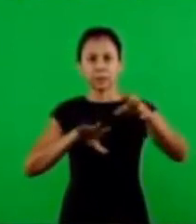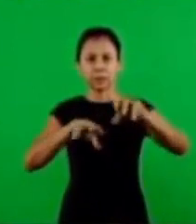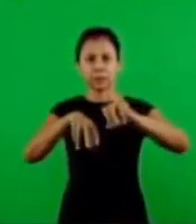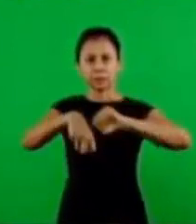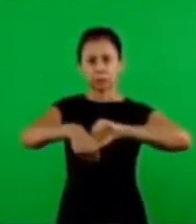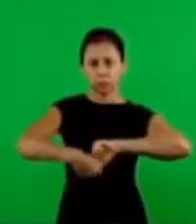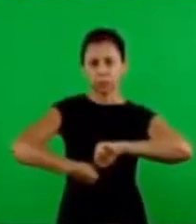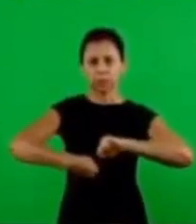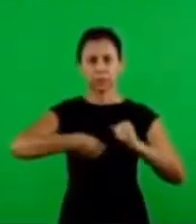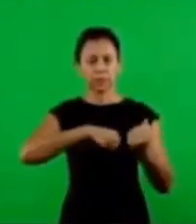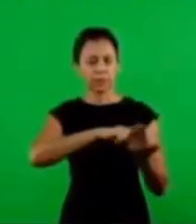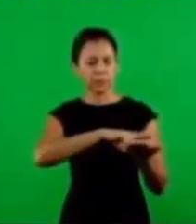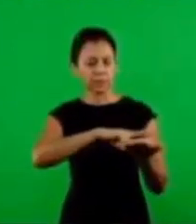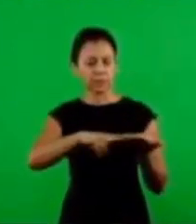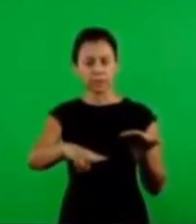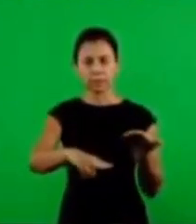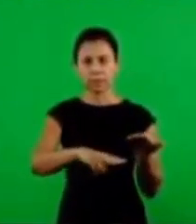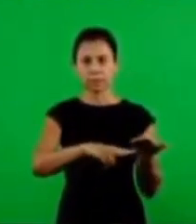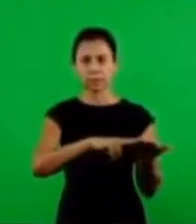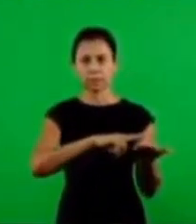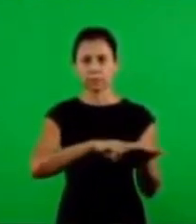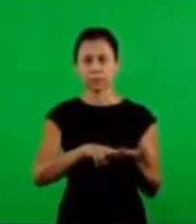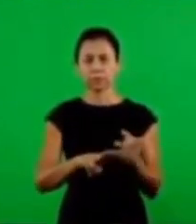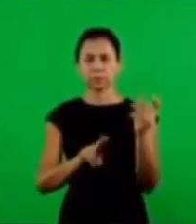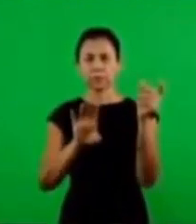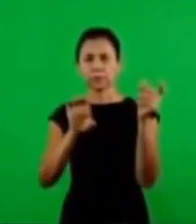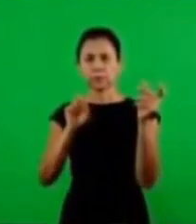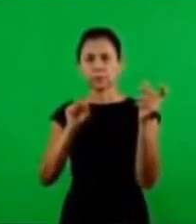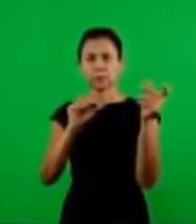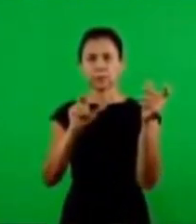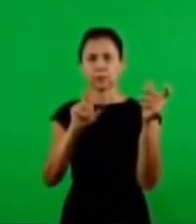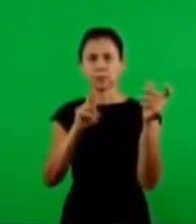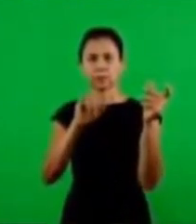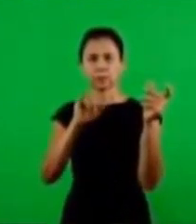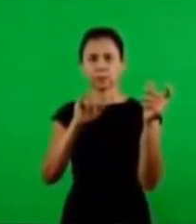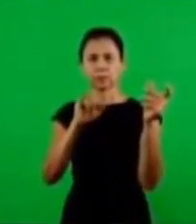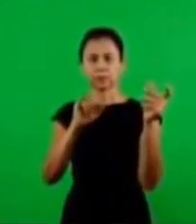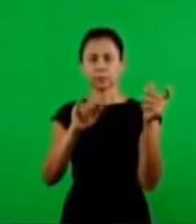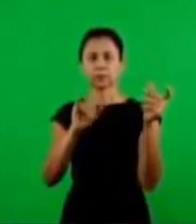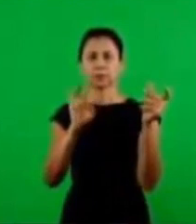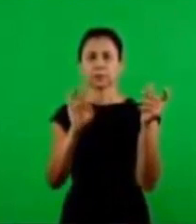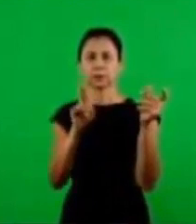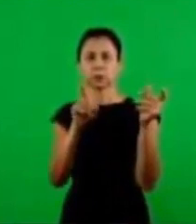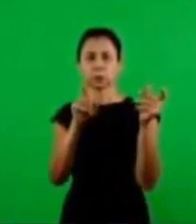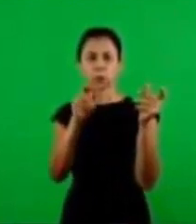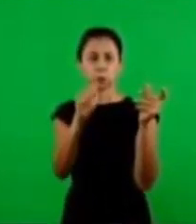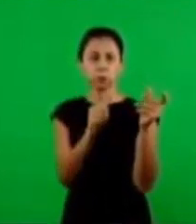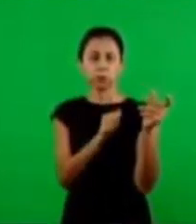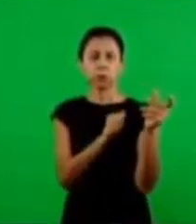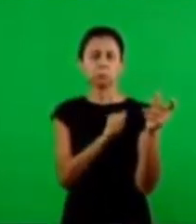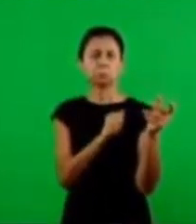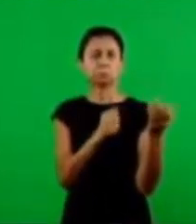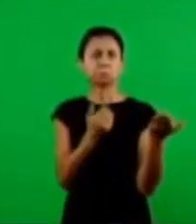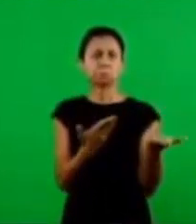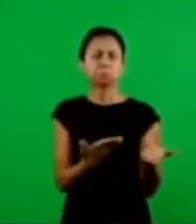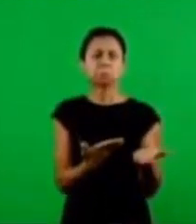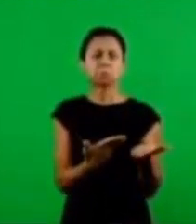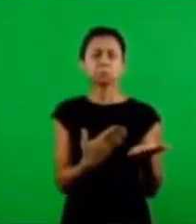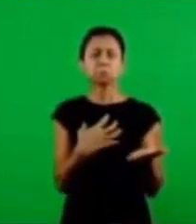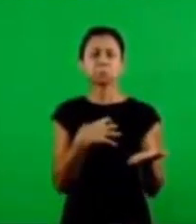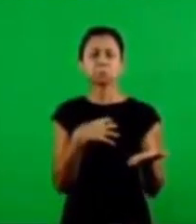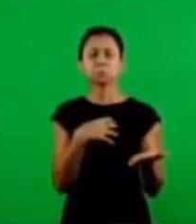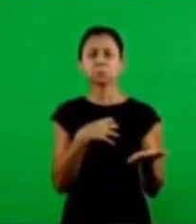writings of Paul and his letters. But this word scripture, it lost the meaning,